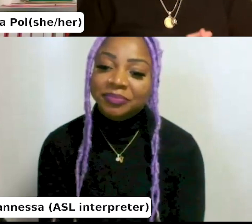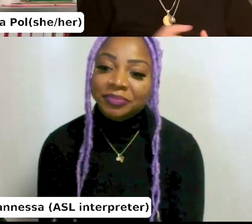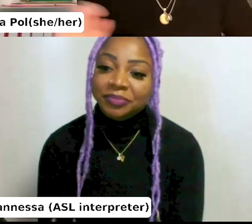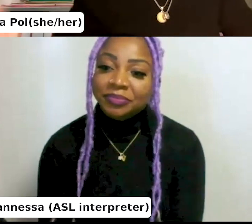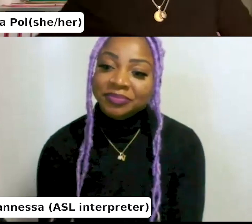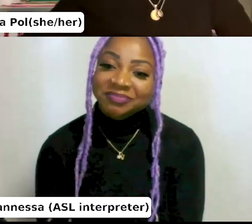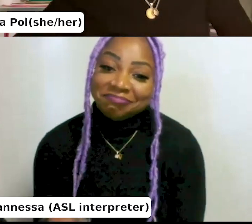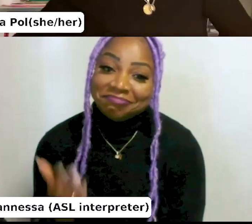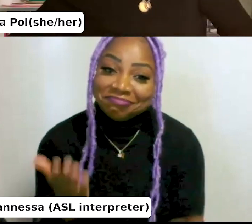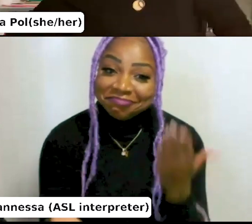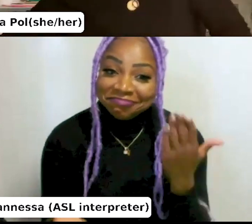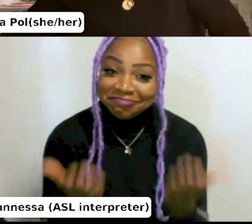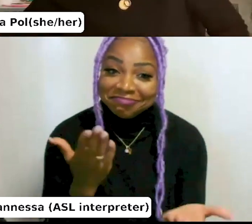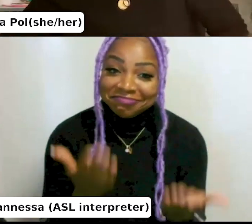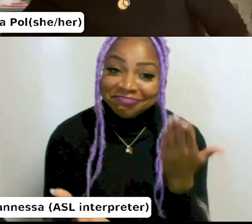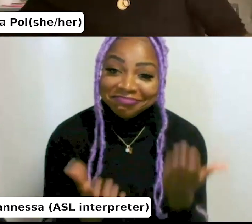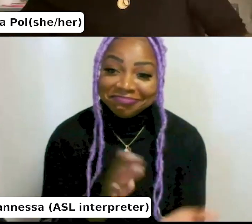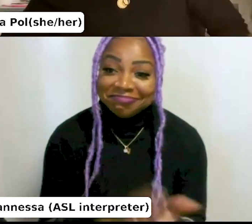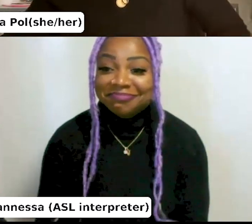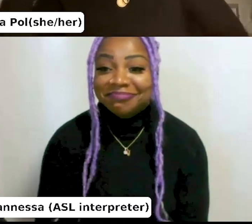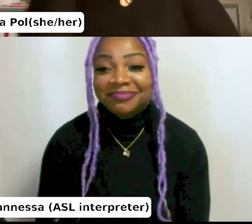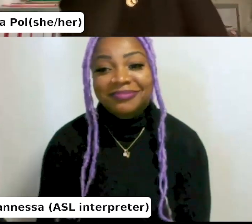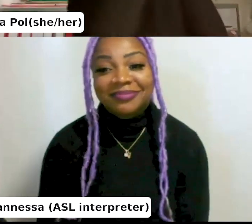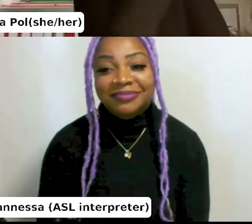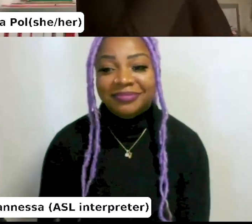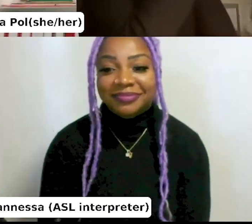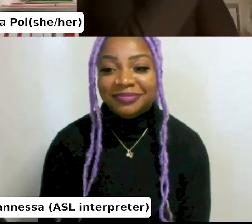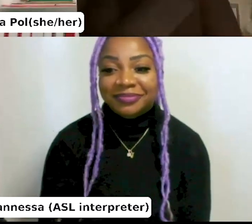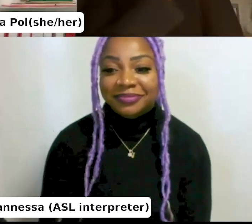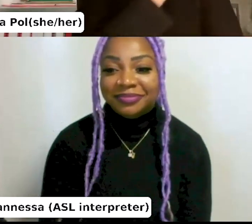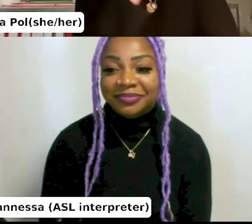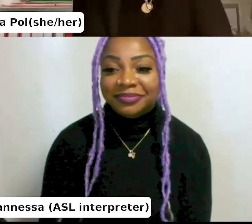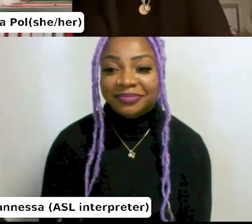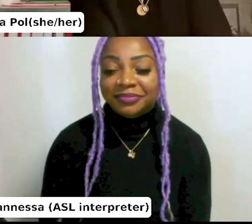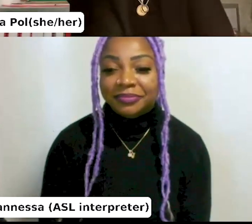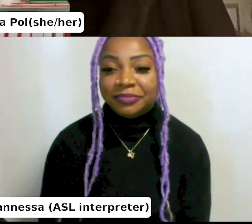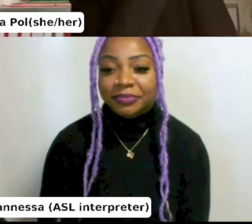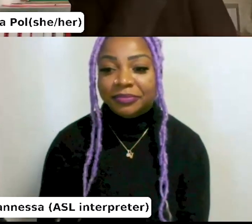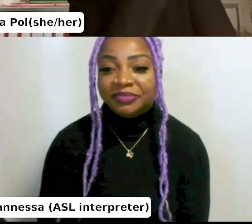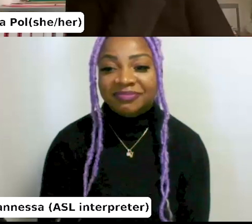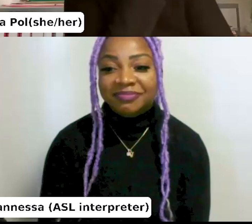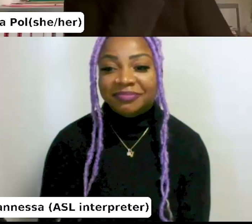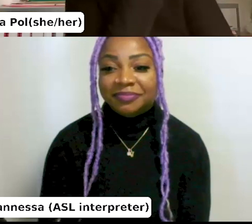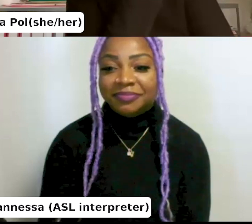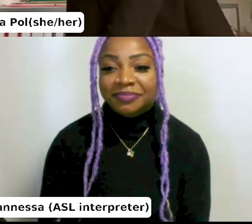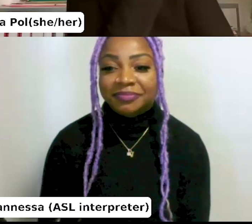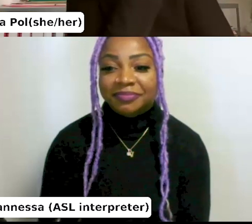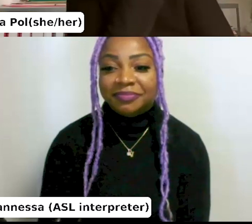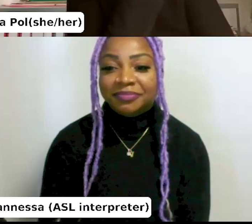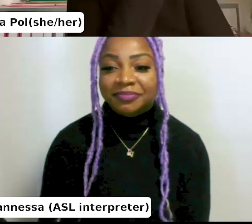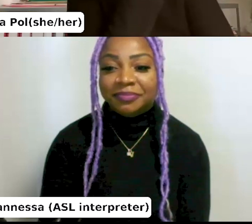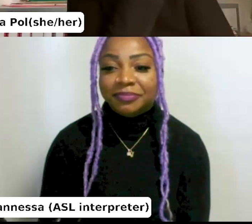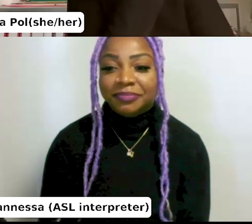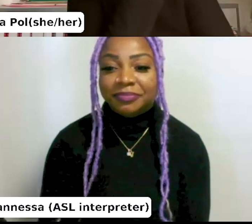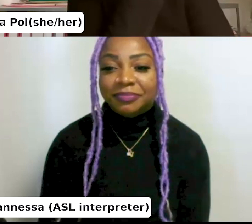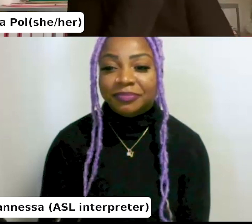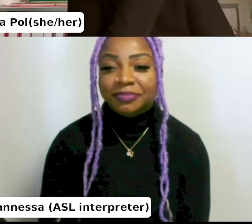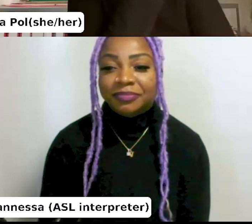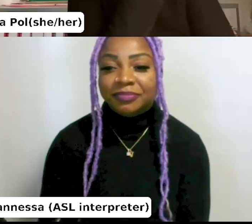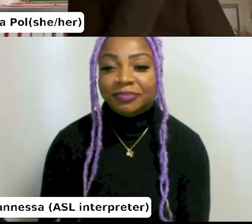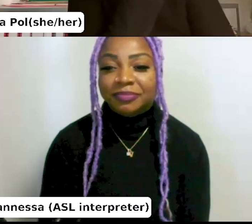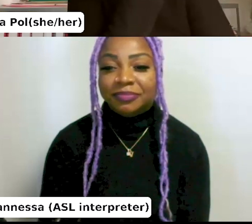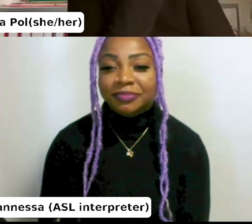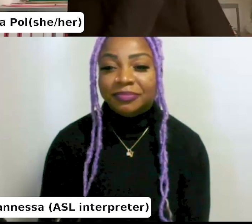Maybe. Yeah. I, there, there is nothing that I'm doing that I, I would